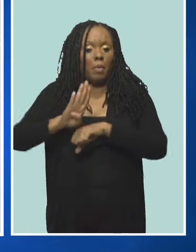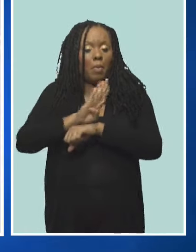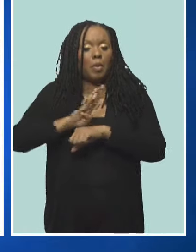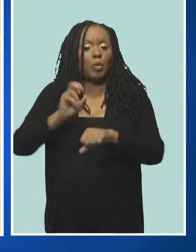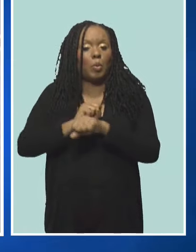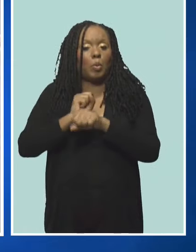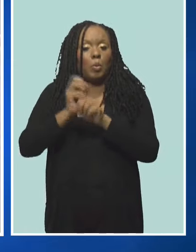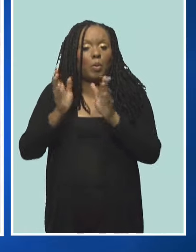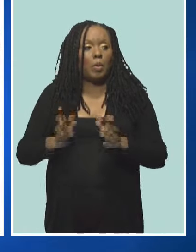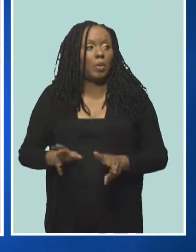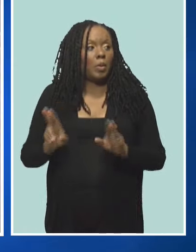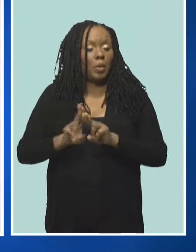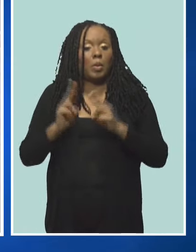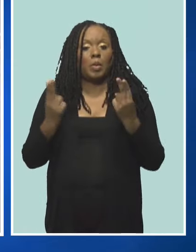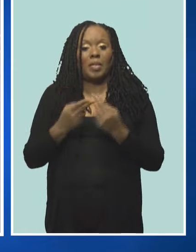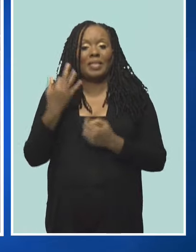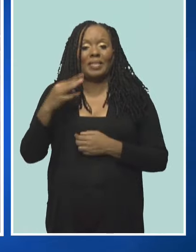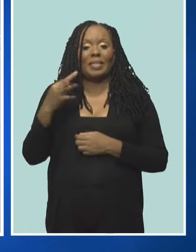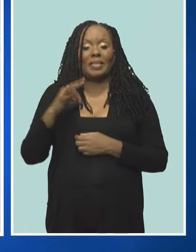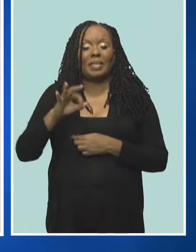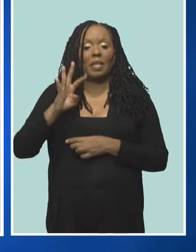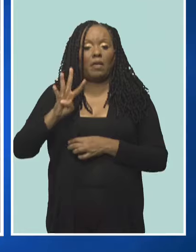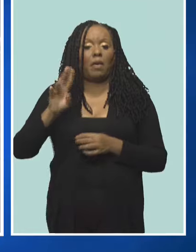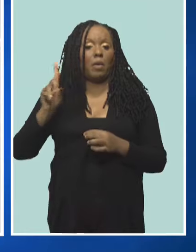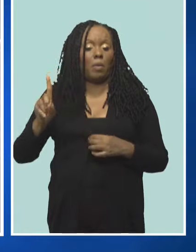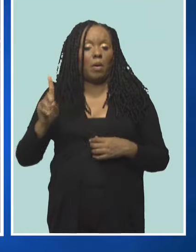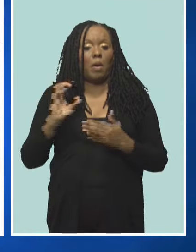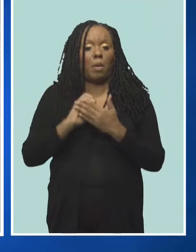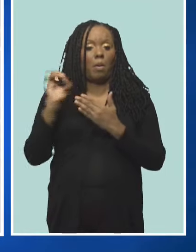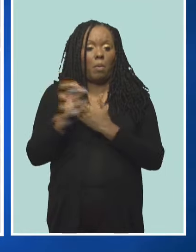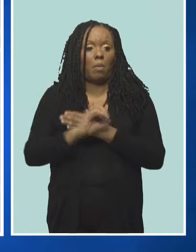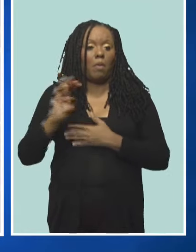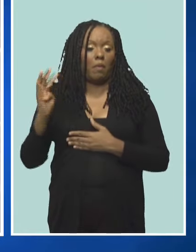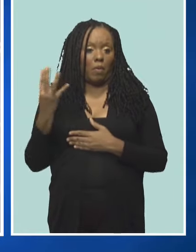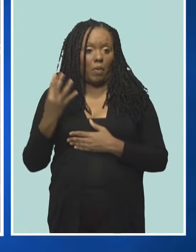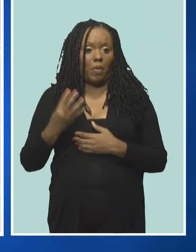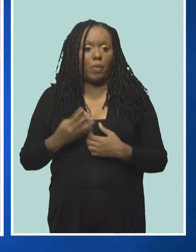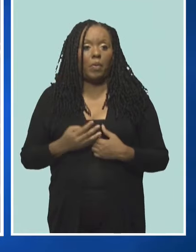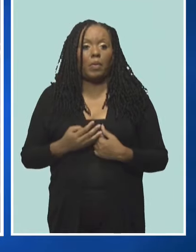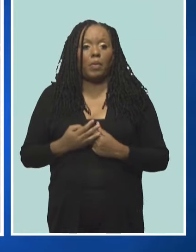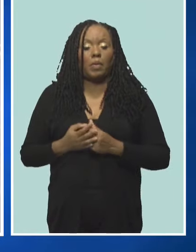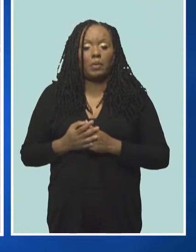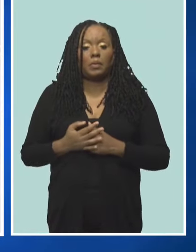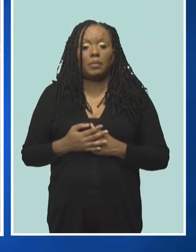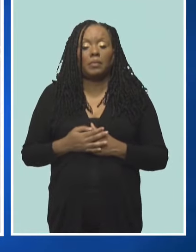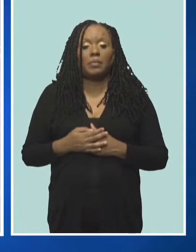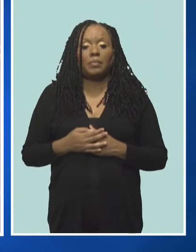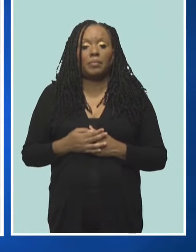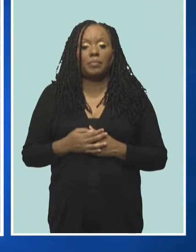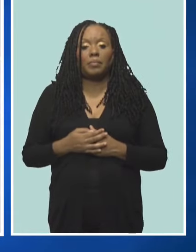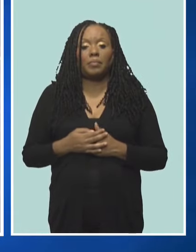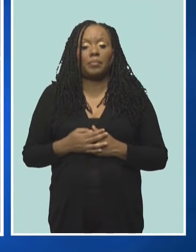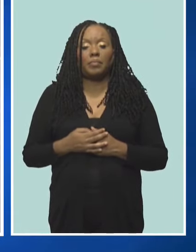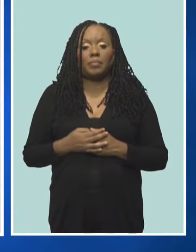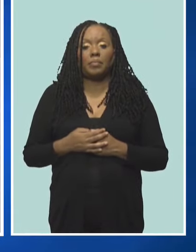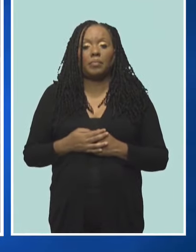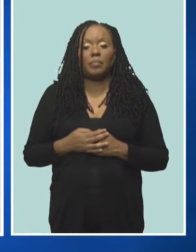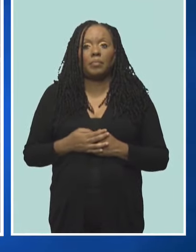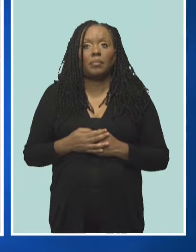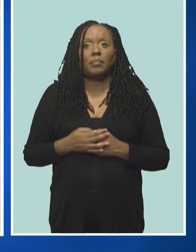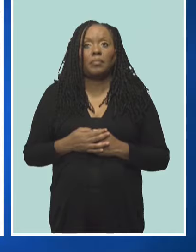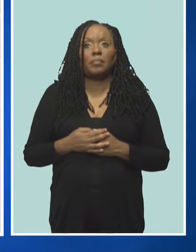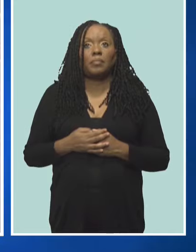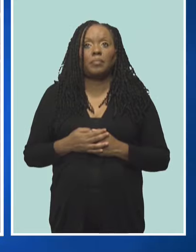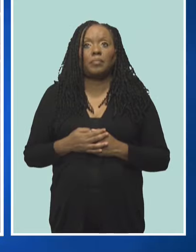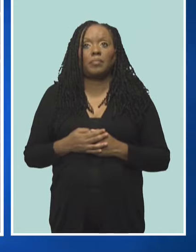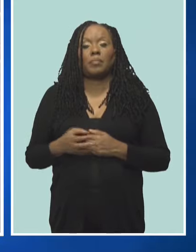1941, October 4th, with the formation of subsequent unions, as